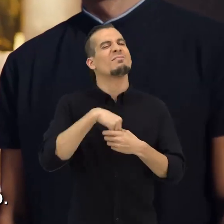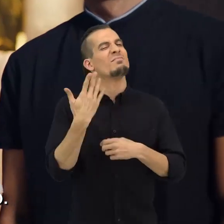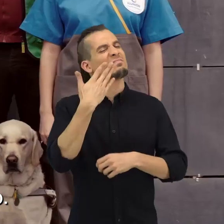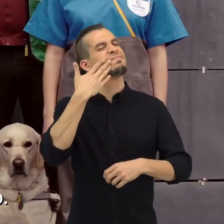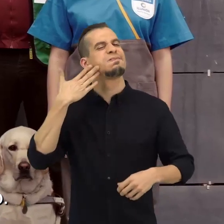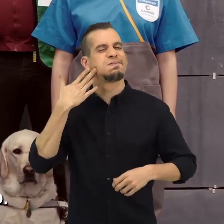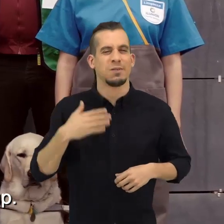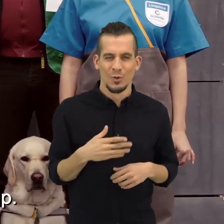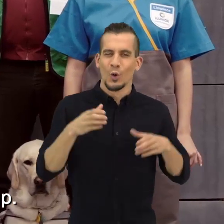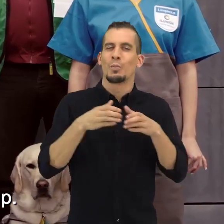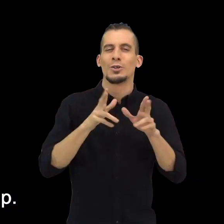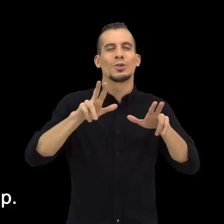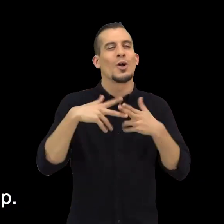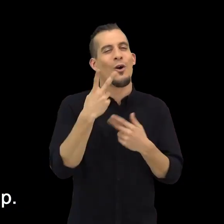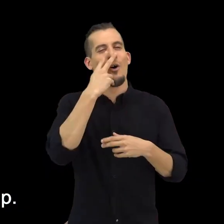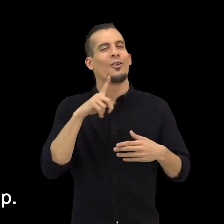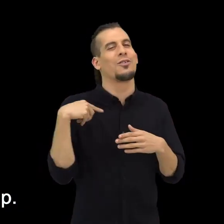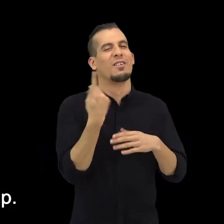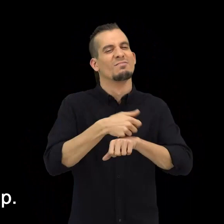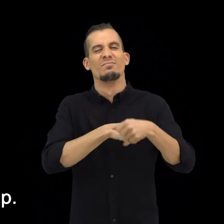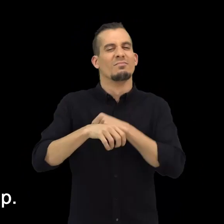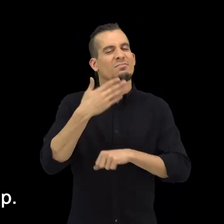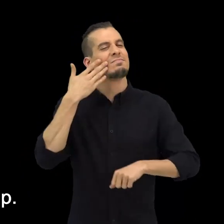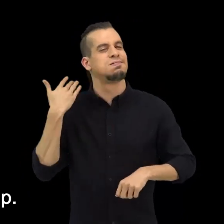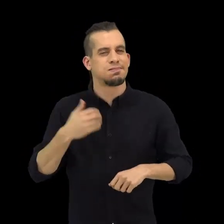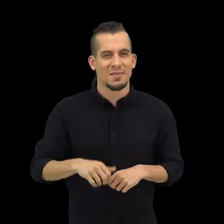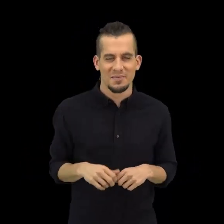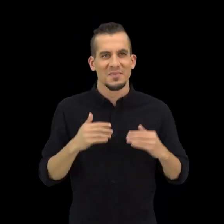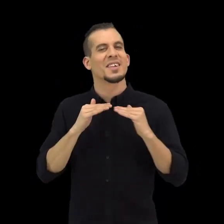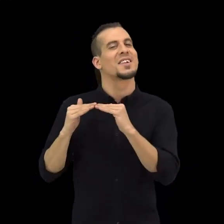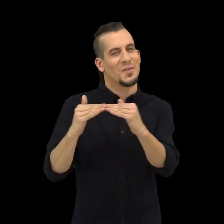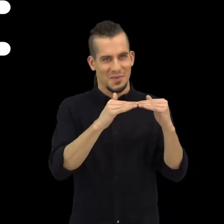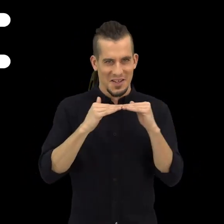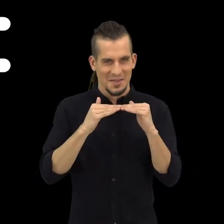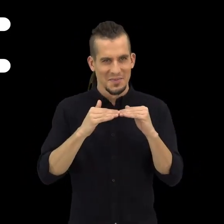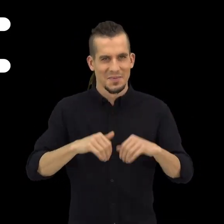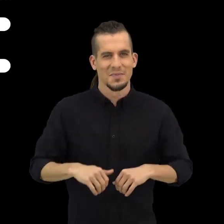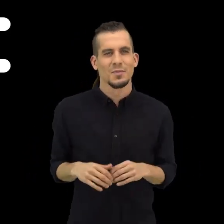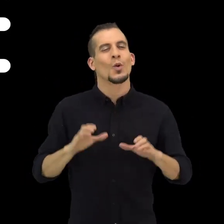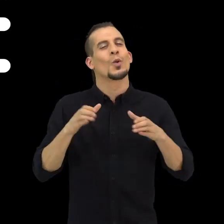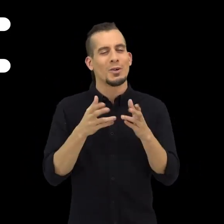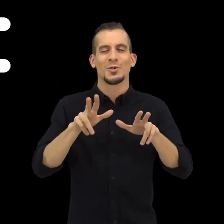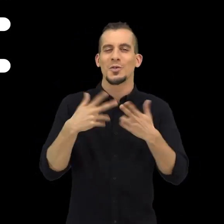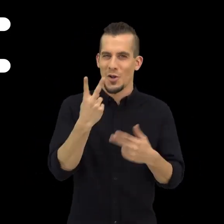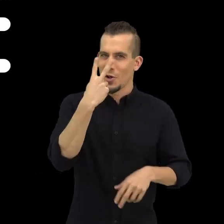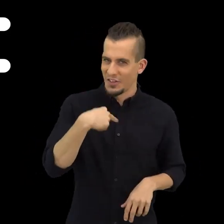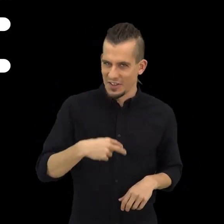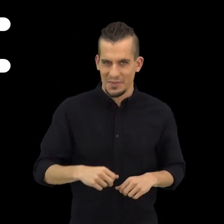Onthair Social Group. Proud to form the Onthair Social Group. Equal. Onthair Social Group.